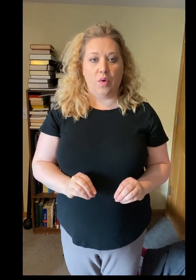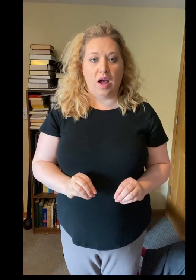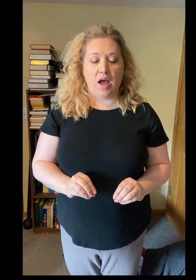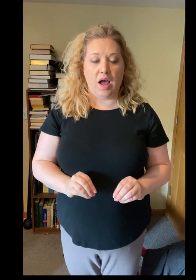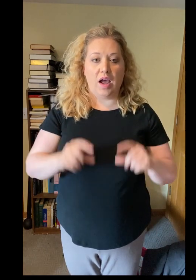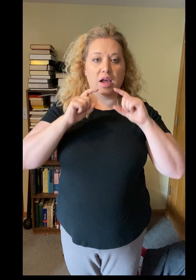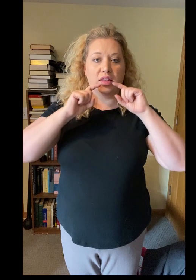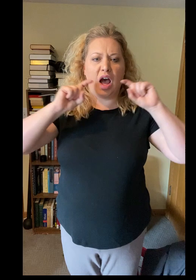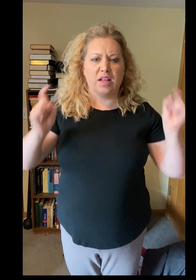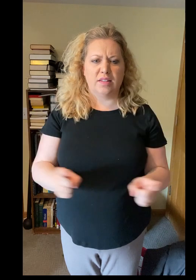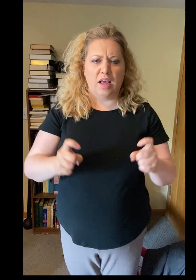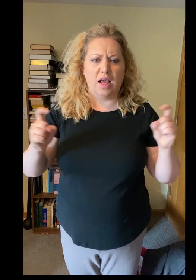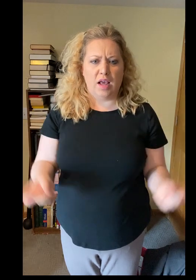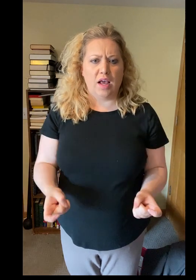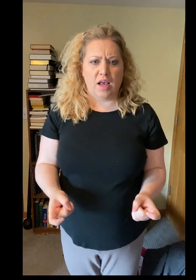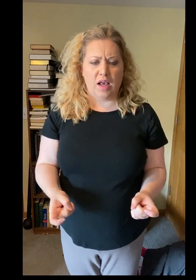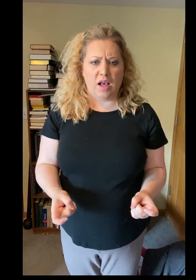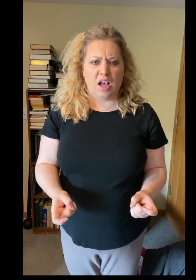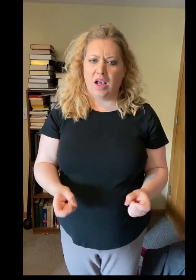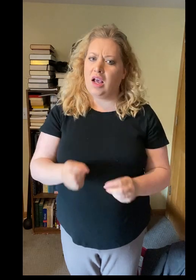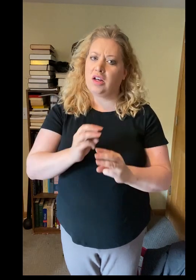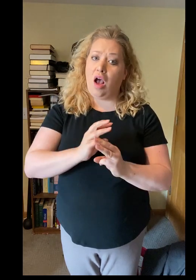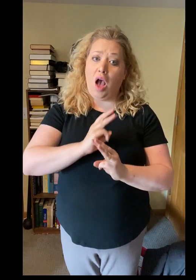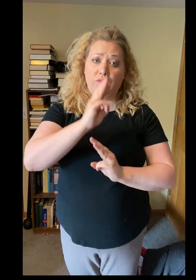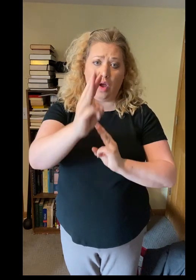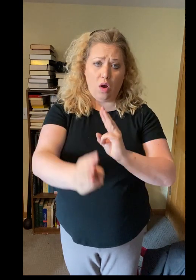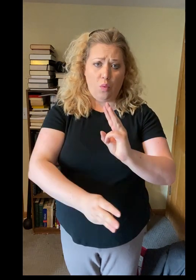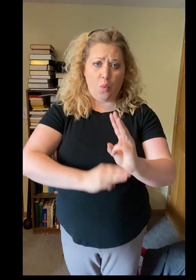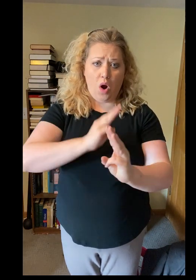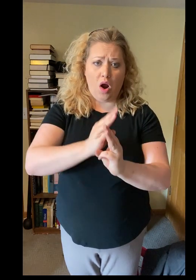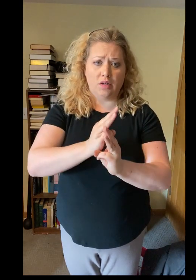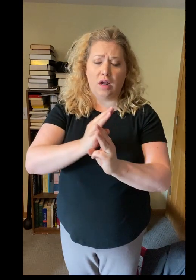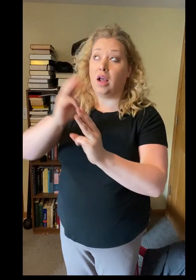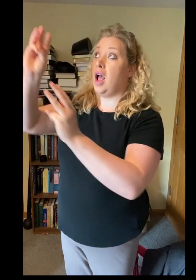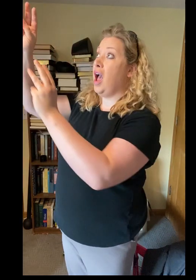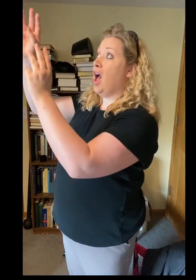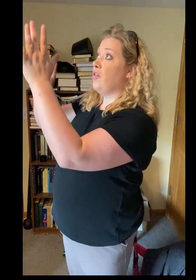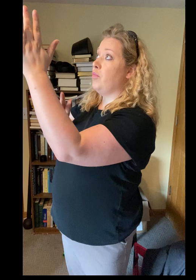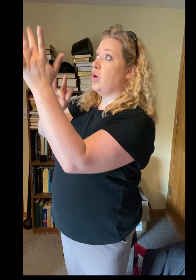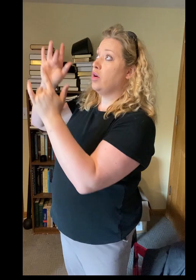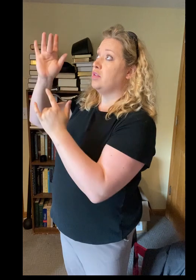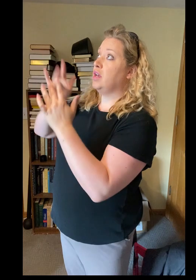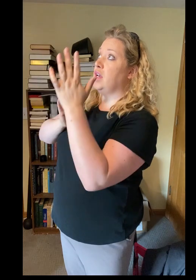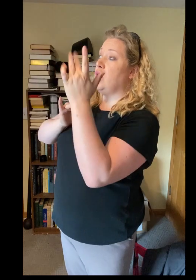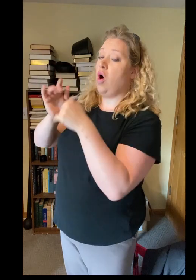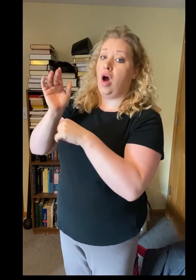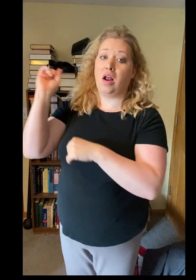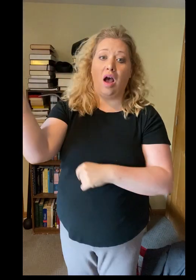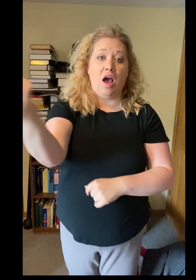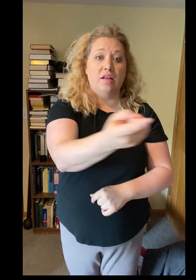away the sin of the world, have mercy